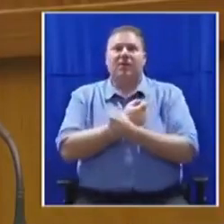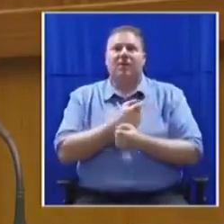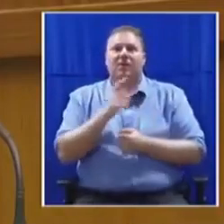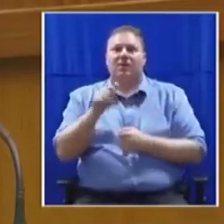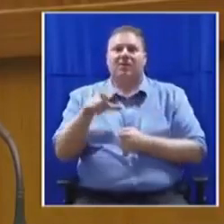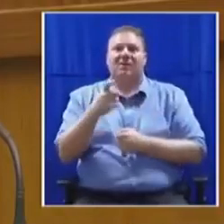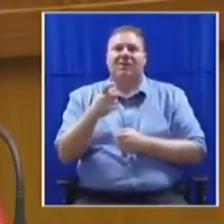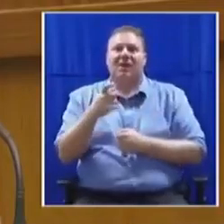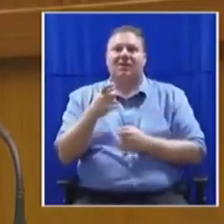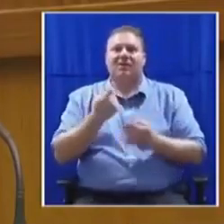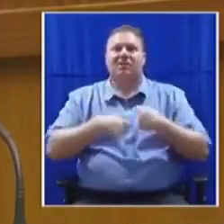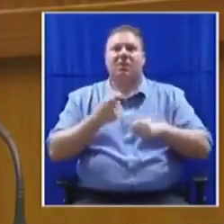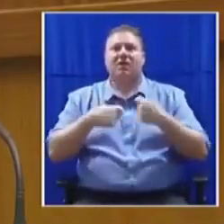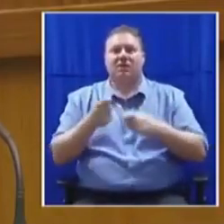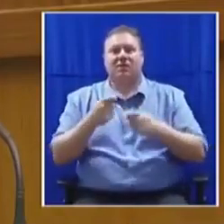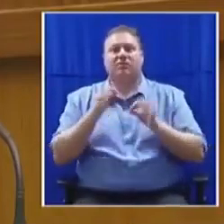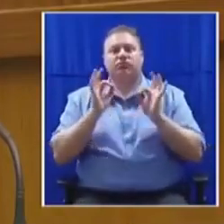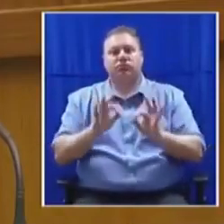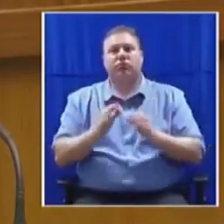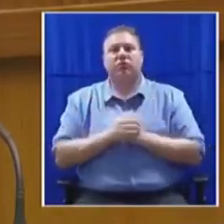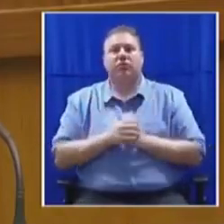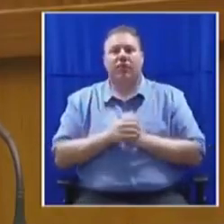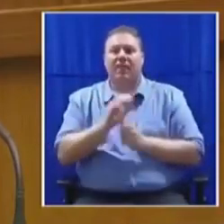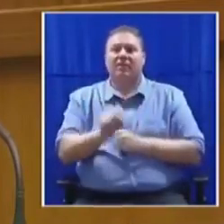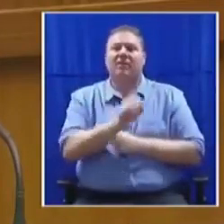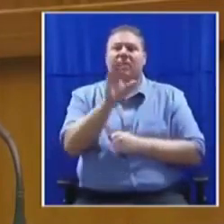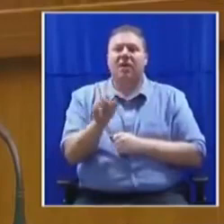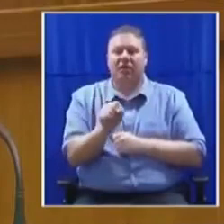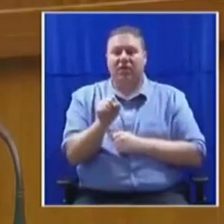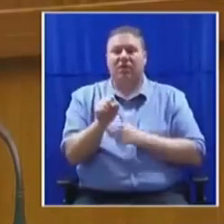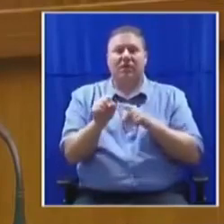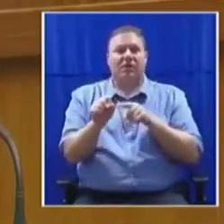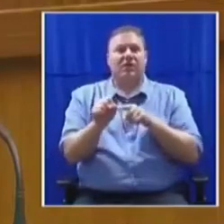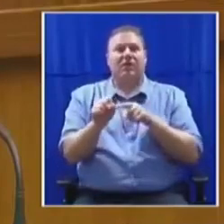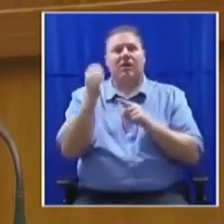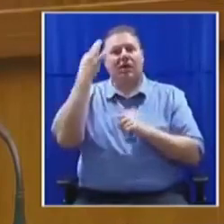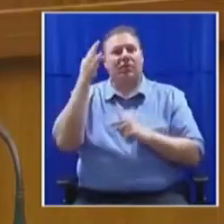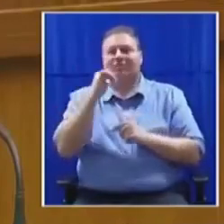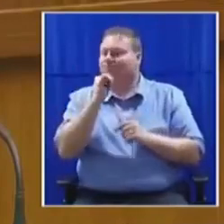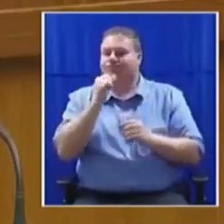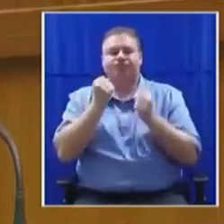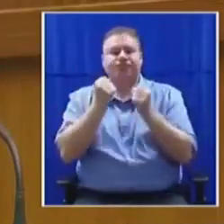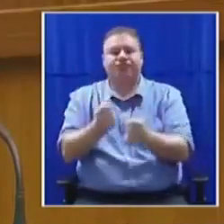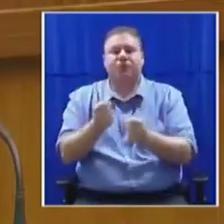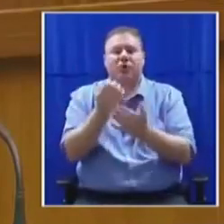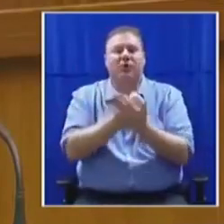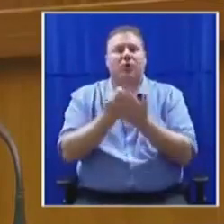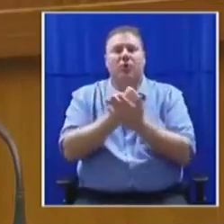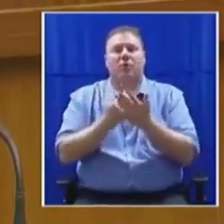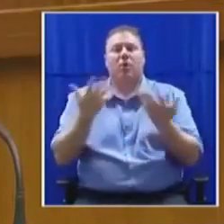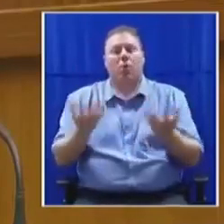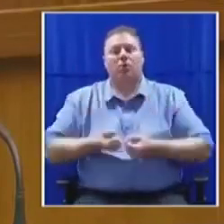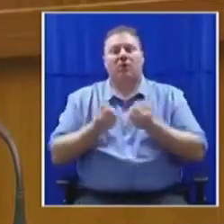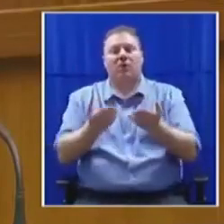efficiently. The South African state in its current form does not drive the economy or deliver services